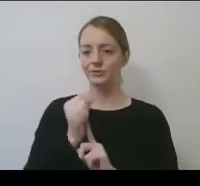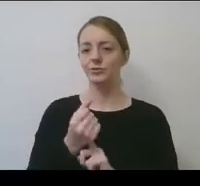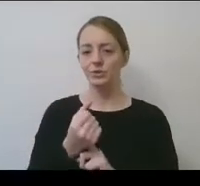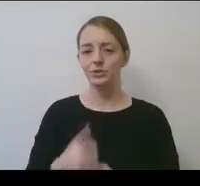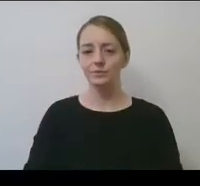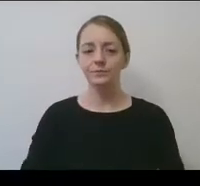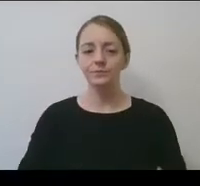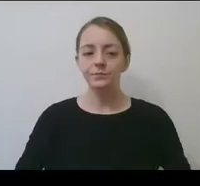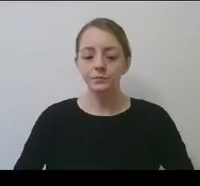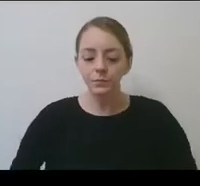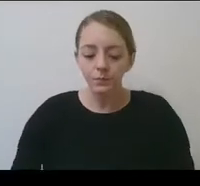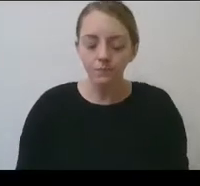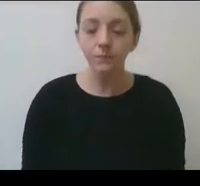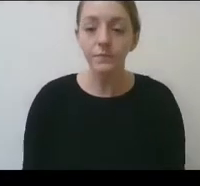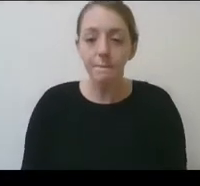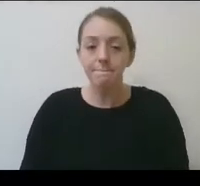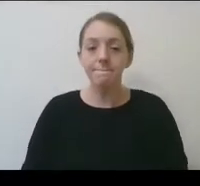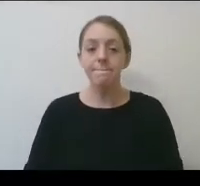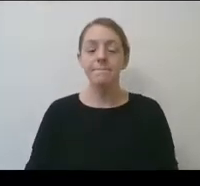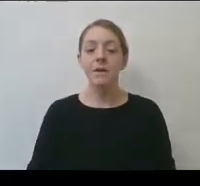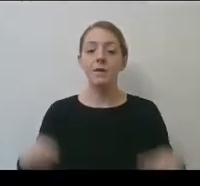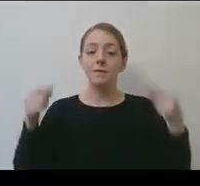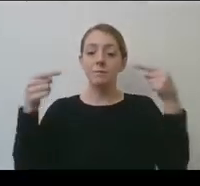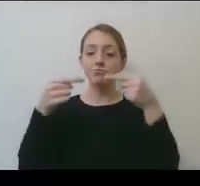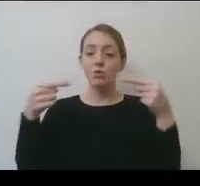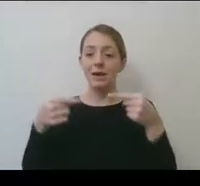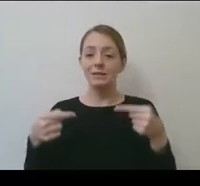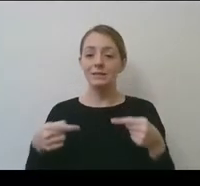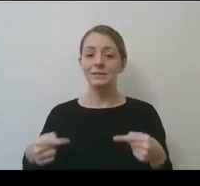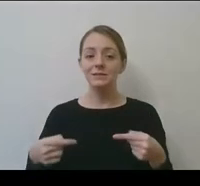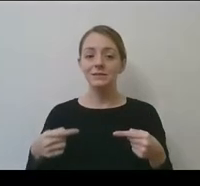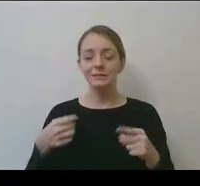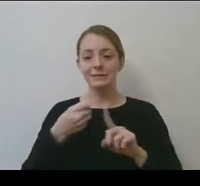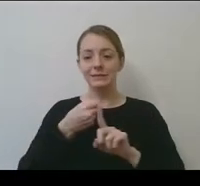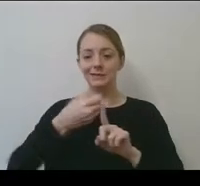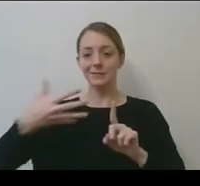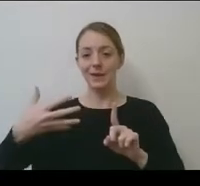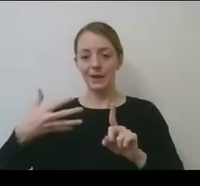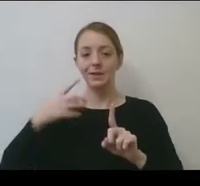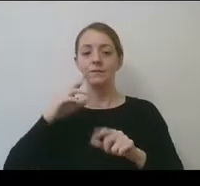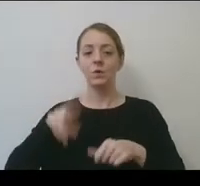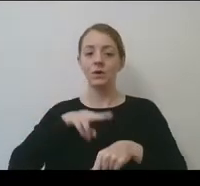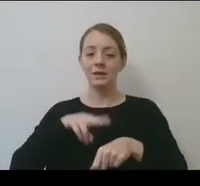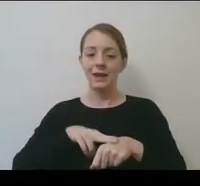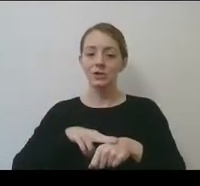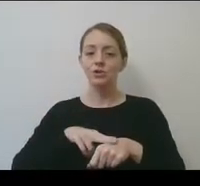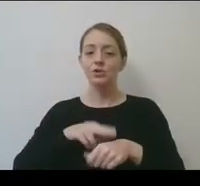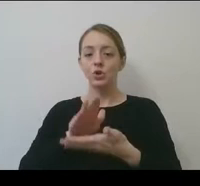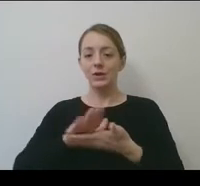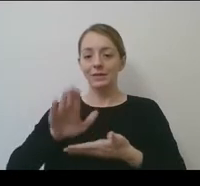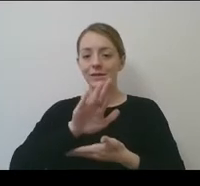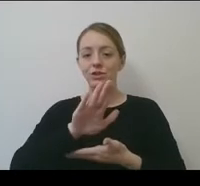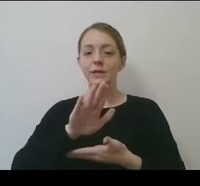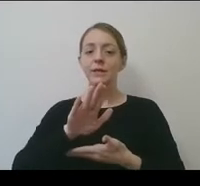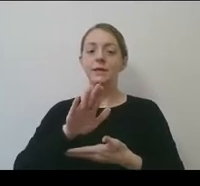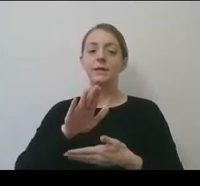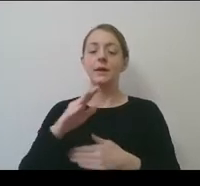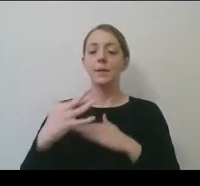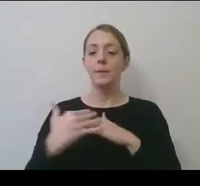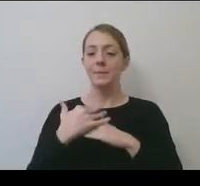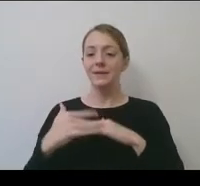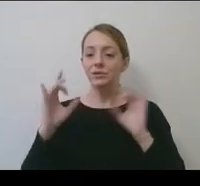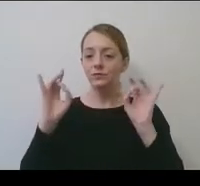Um, we've expanded the brackets, um, again, for, um, the national collegiate, uh, the beach volleyball championship and women's ice hockey.